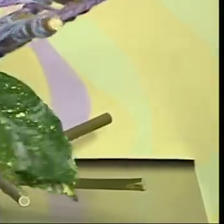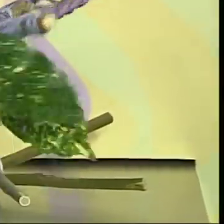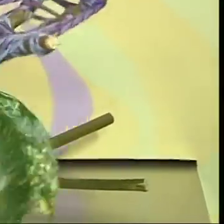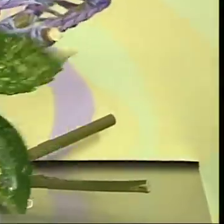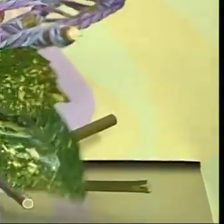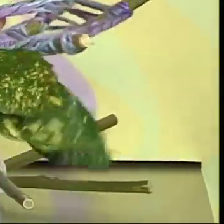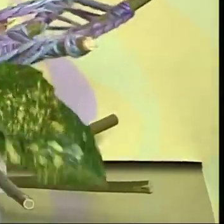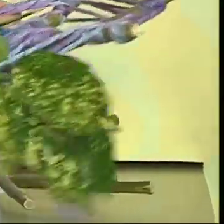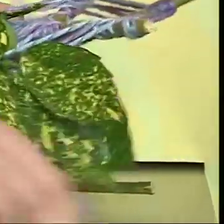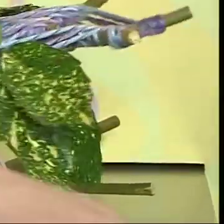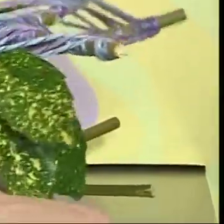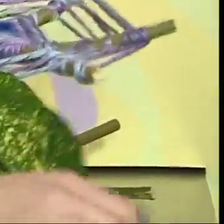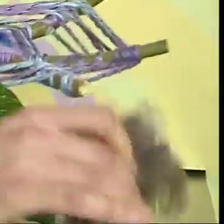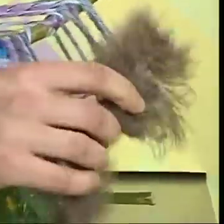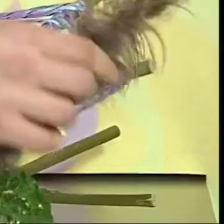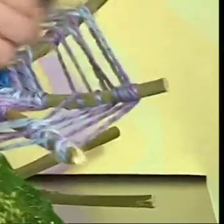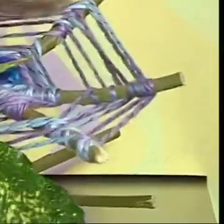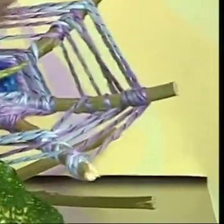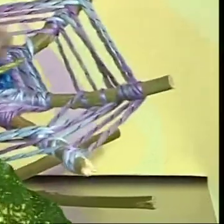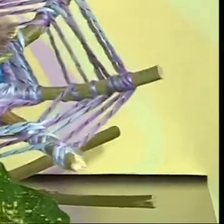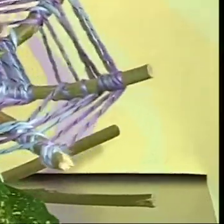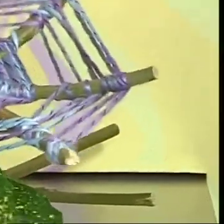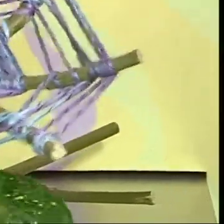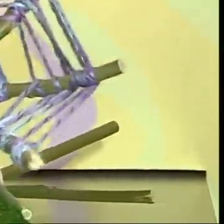and some feathers